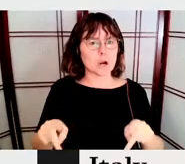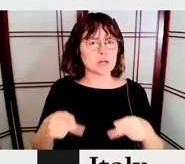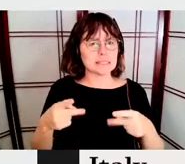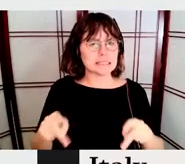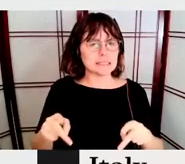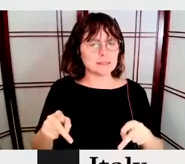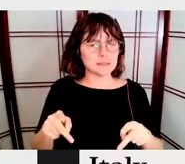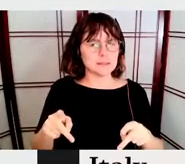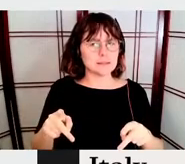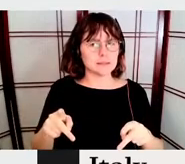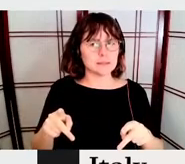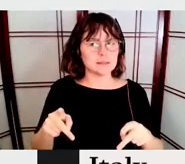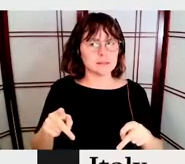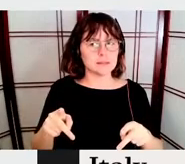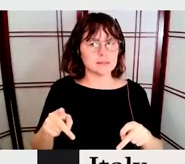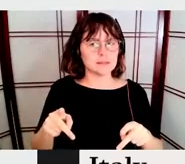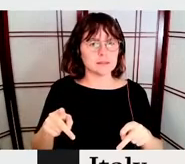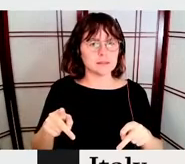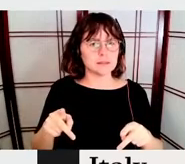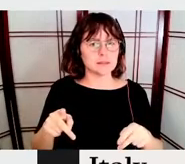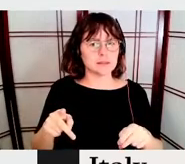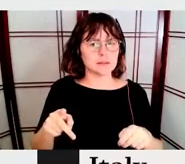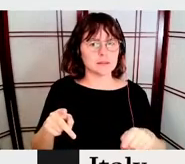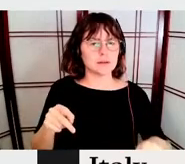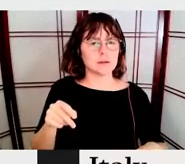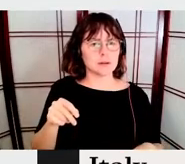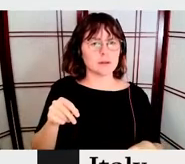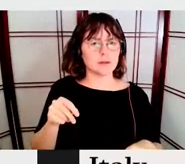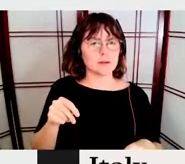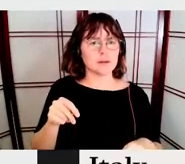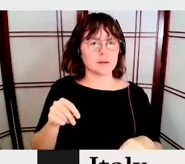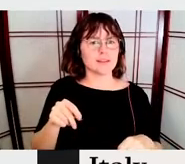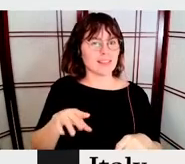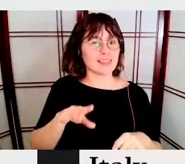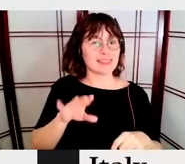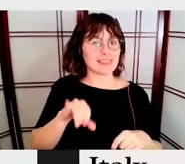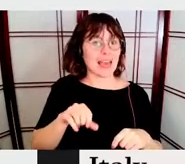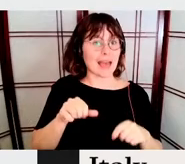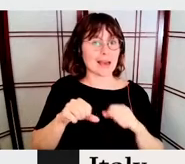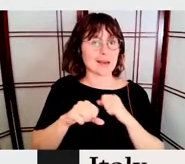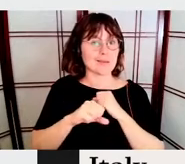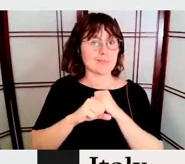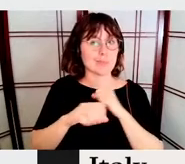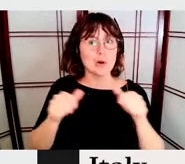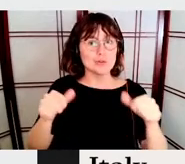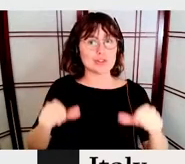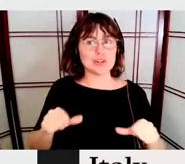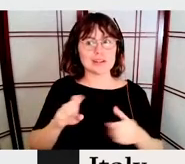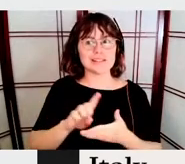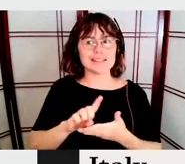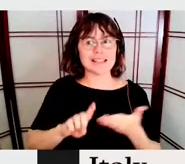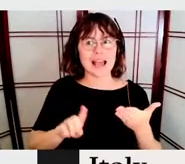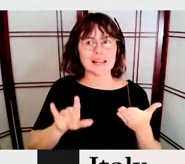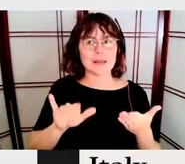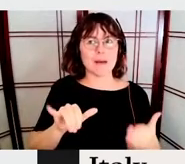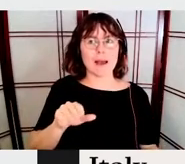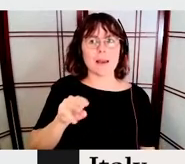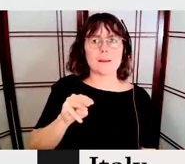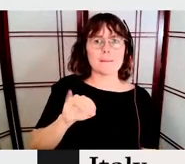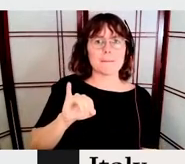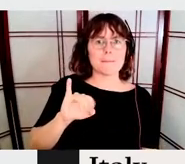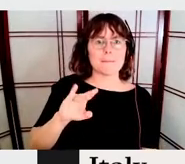were intertwined. And it's, it's funny because that poster was designed by Michael Berry while he was working at,